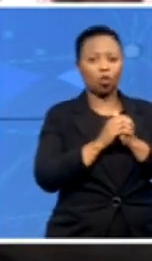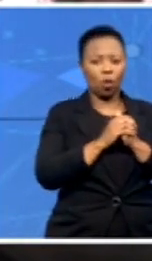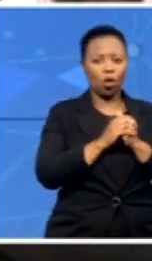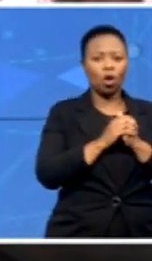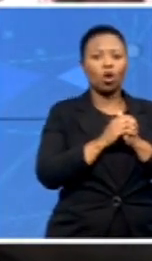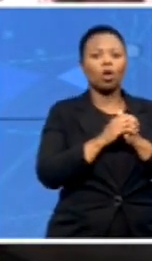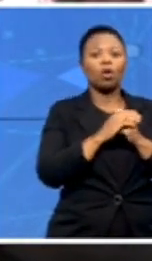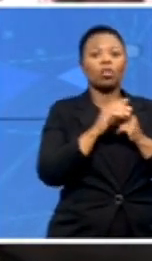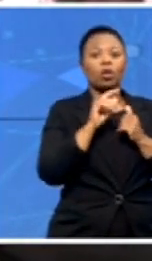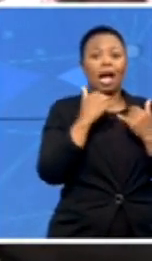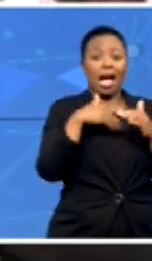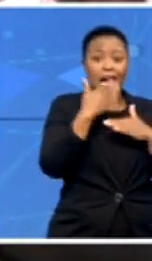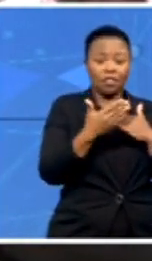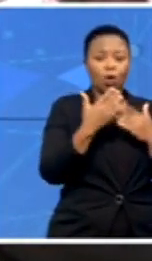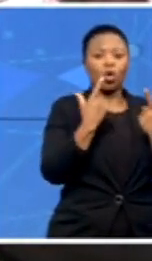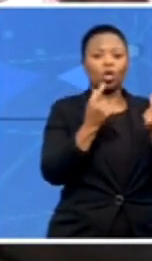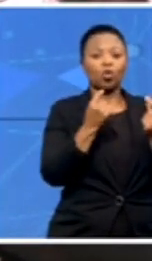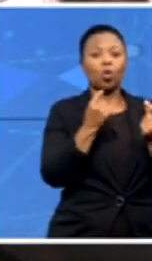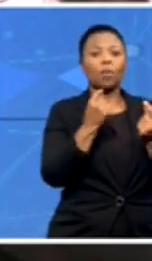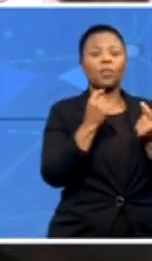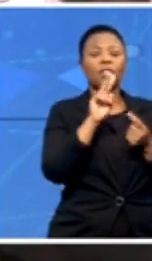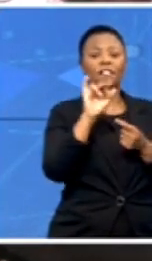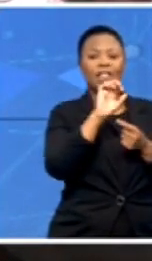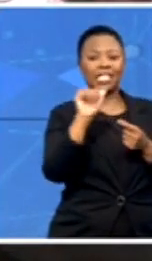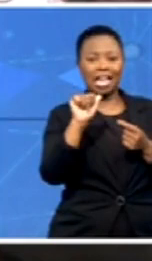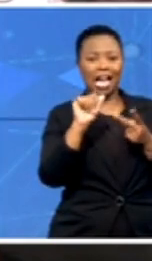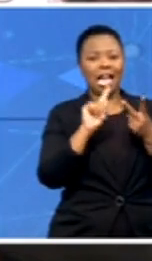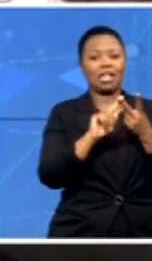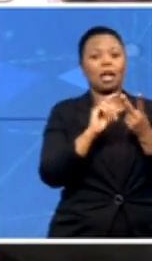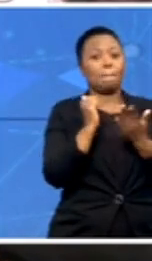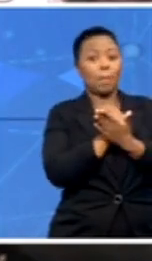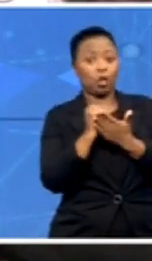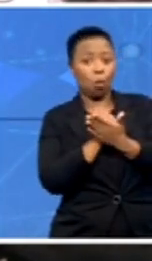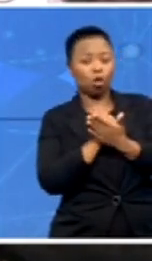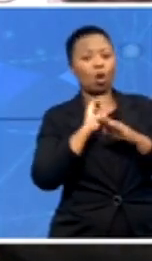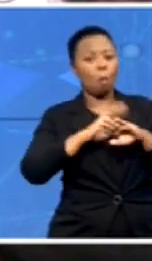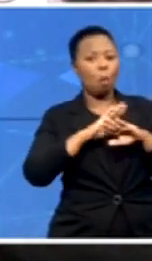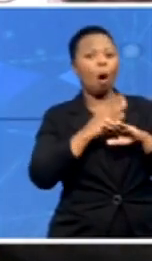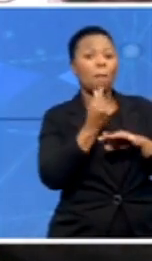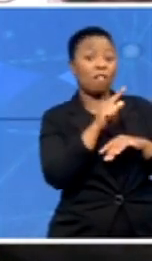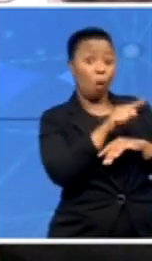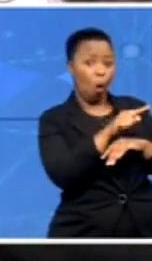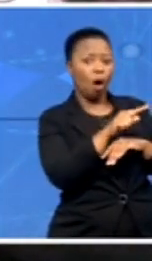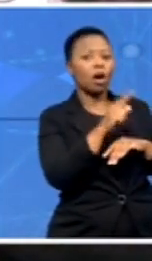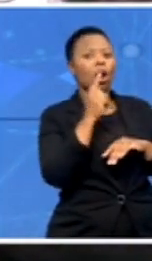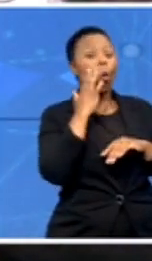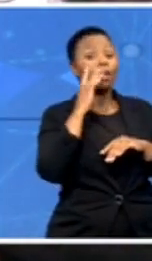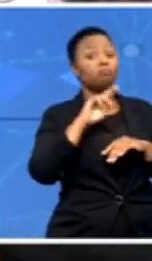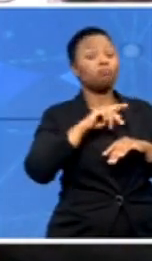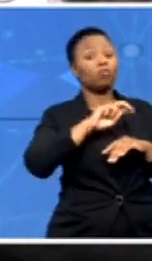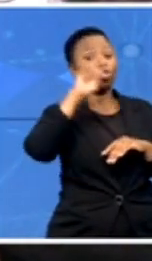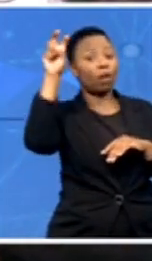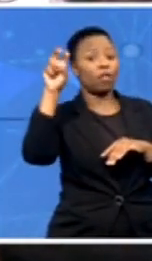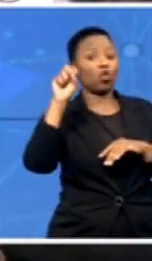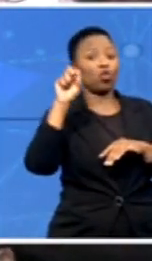for her and her passport, you and then also spending money for her, you know, when she goes to the USA. And then, yes, there are some family members